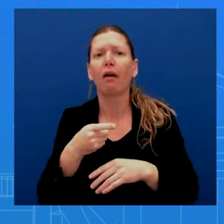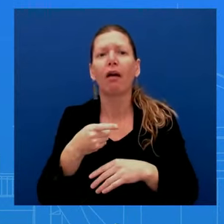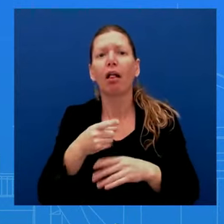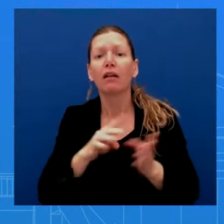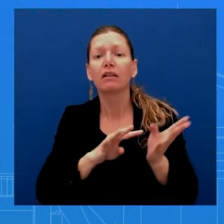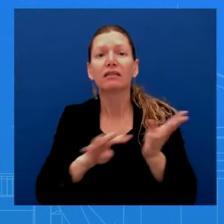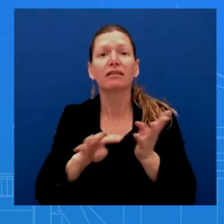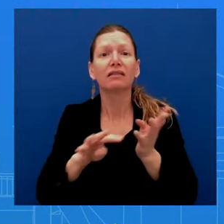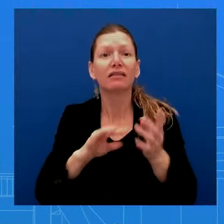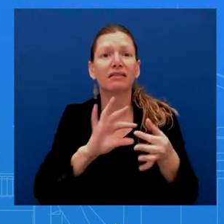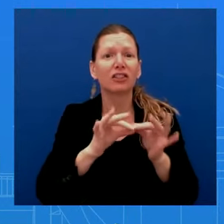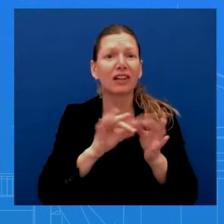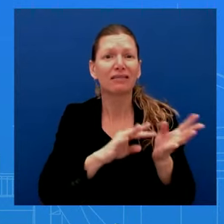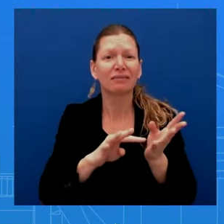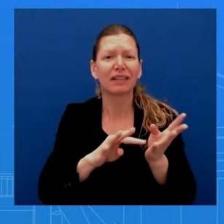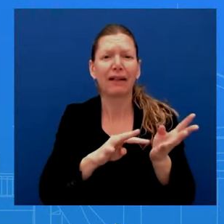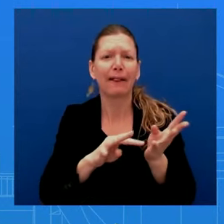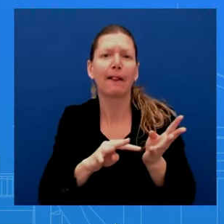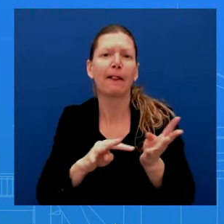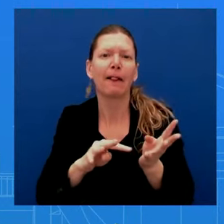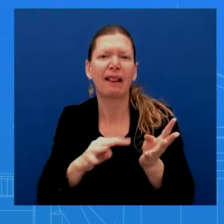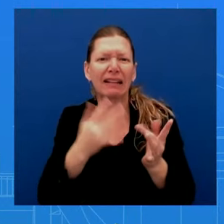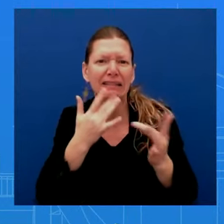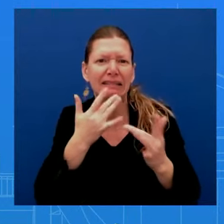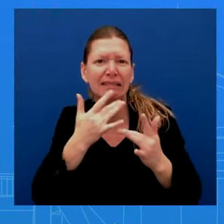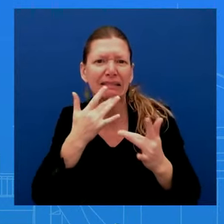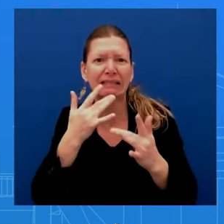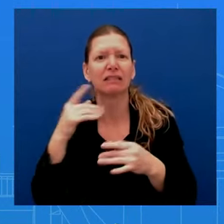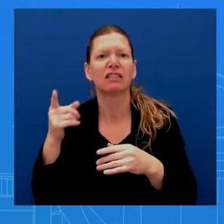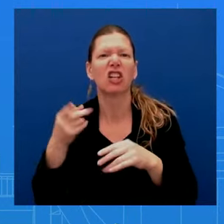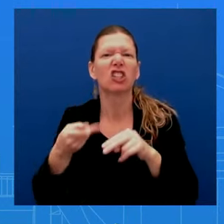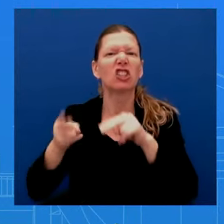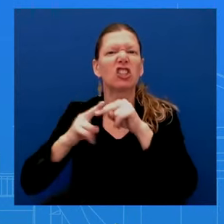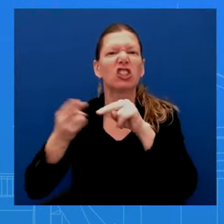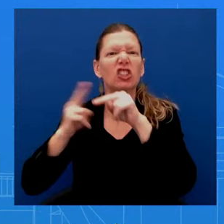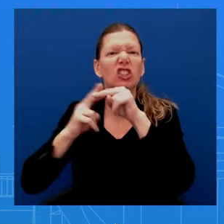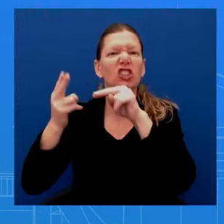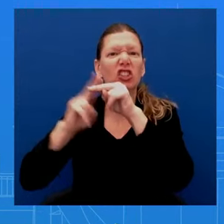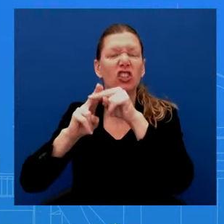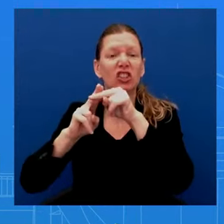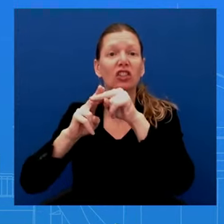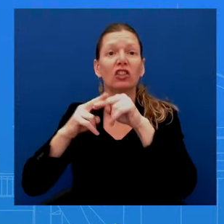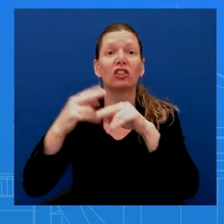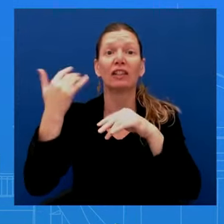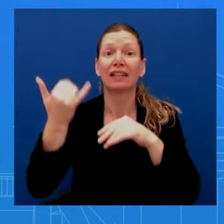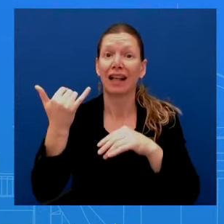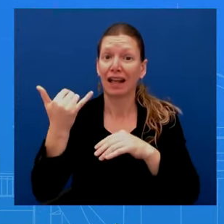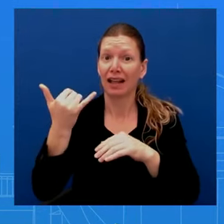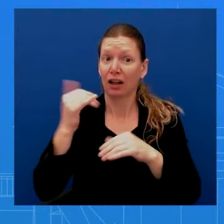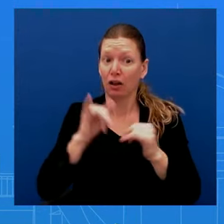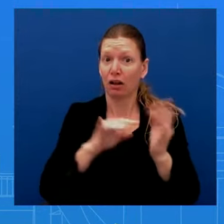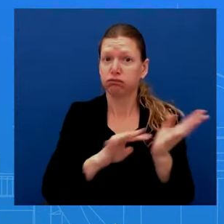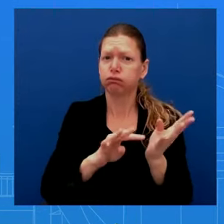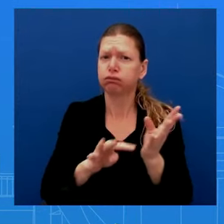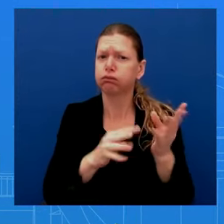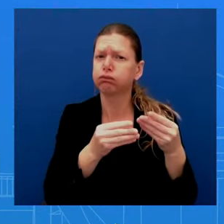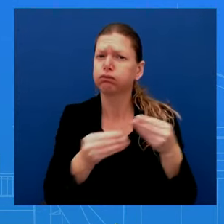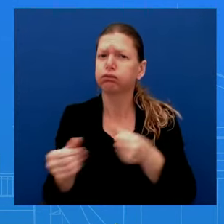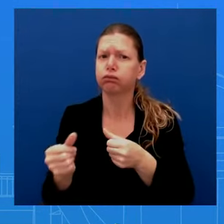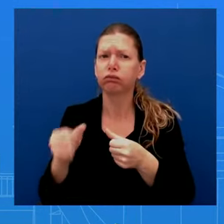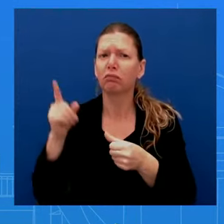those prices back down and to pass along the savings as input costs are coming down to consumers.